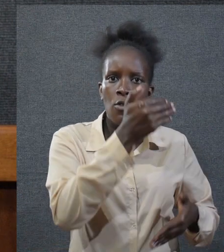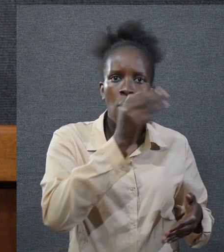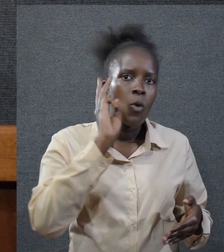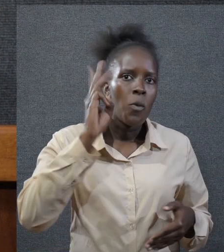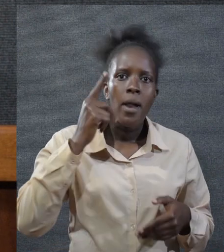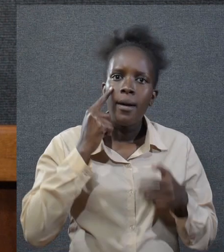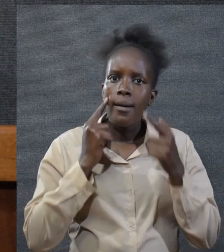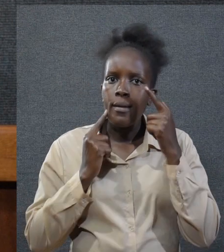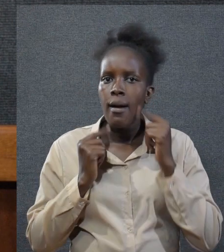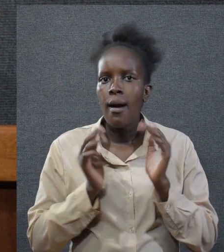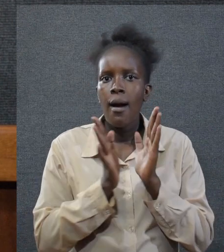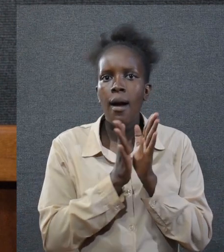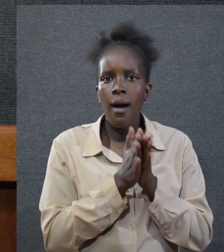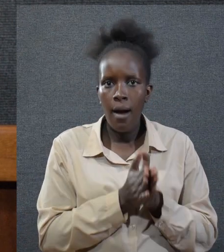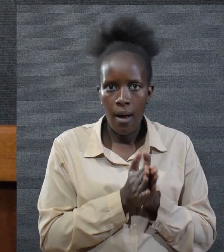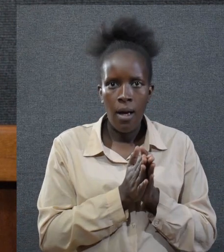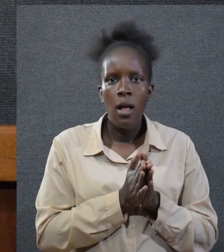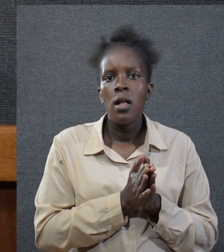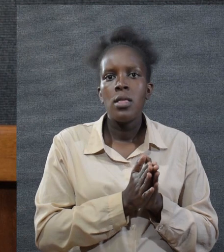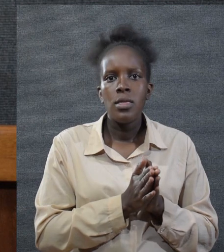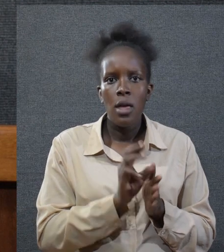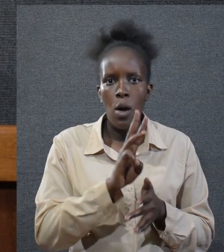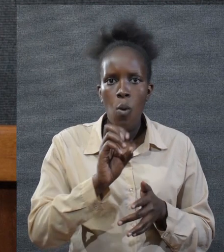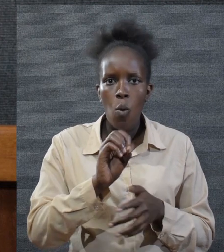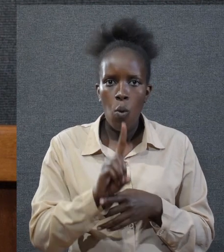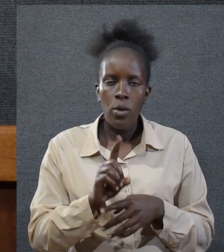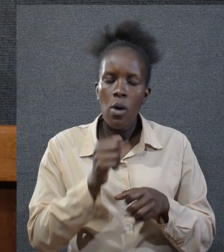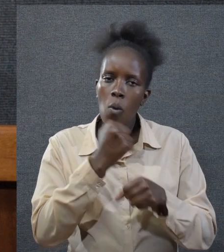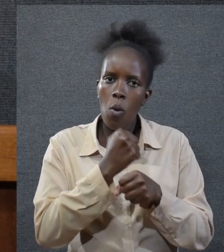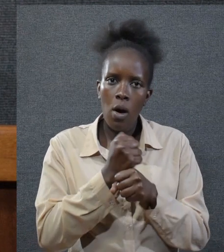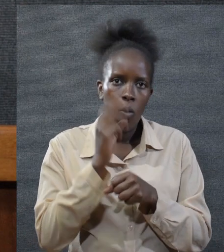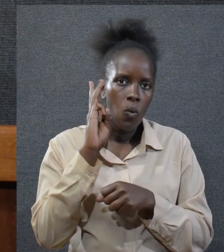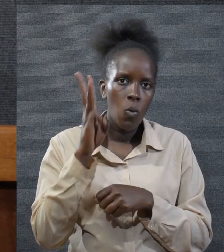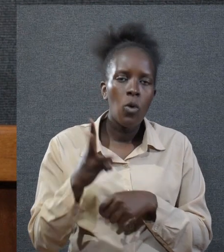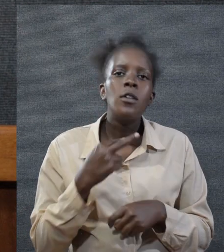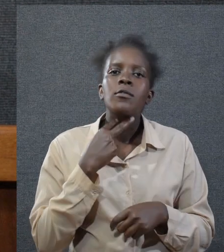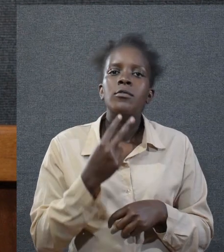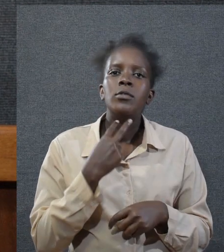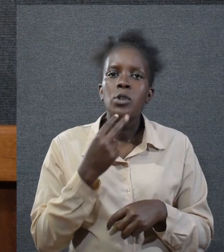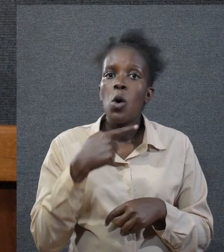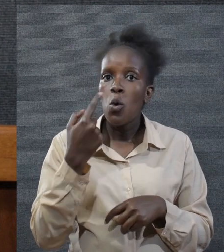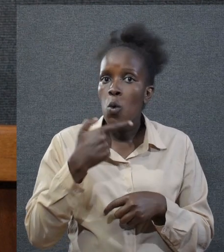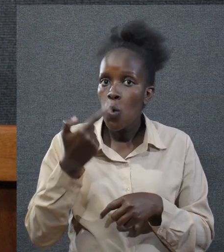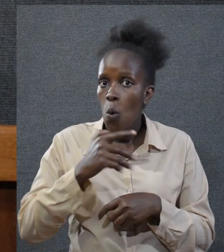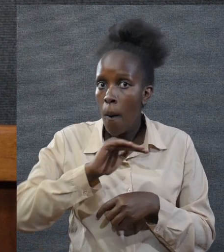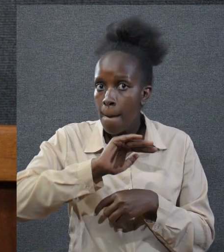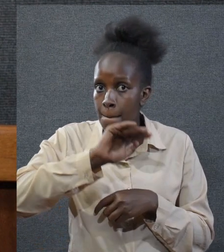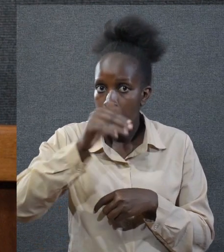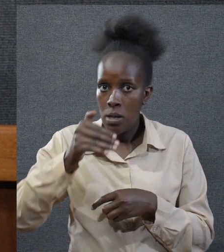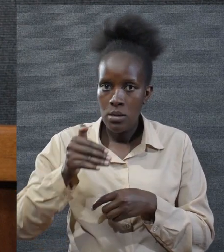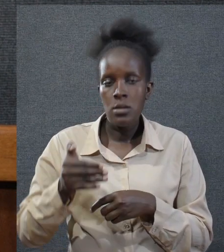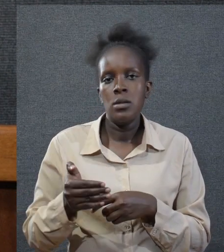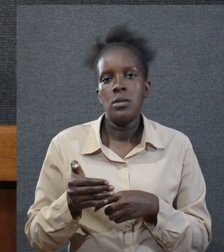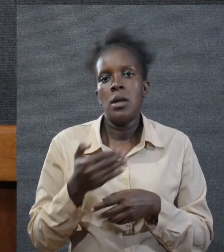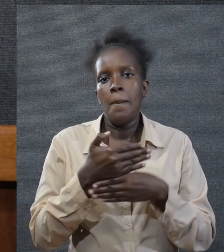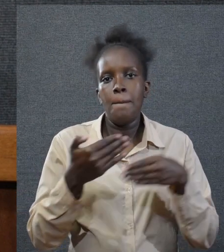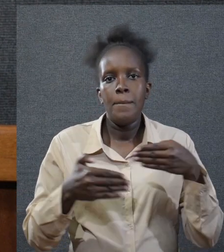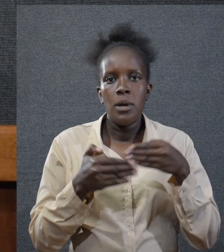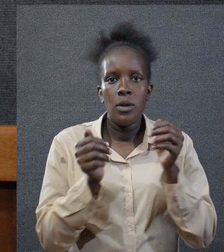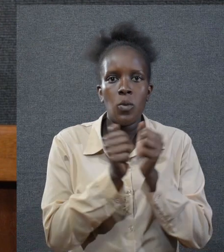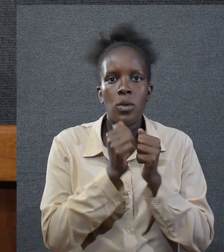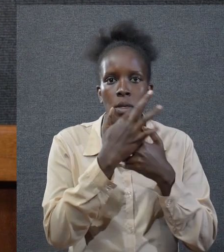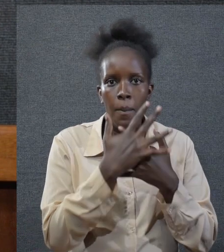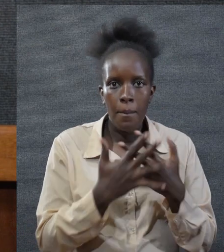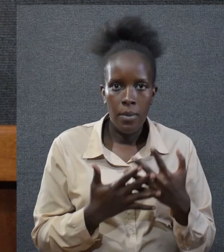stones of the wall will cry out and the beams of the woodwork will echo it. Woe to him who builds a city with bloodshed